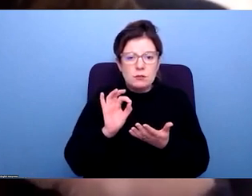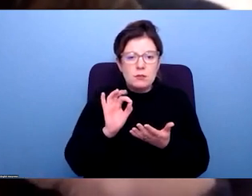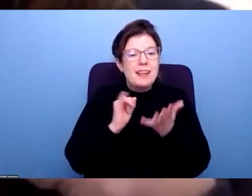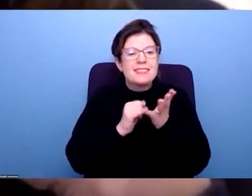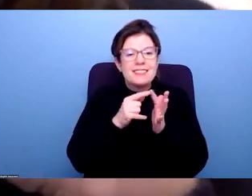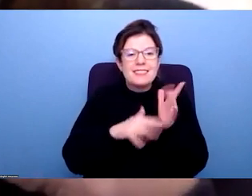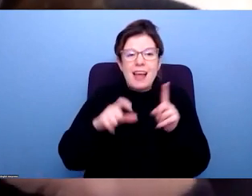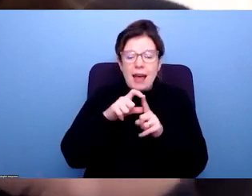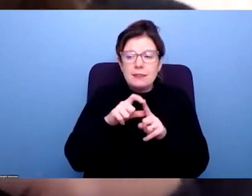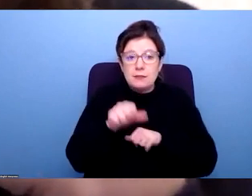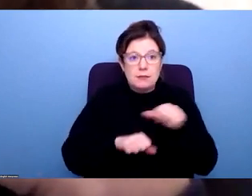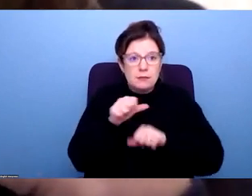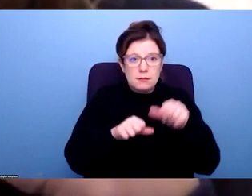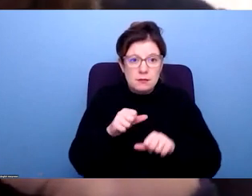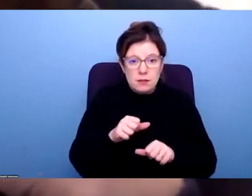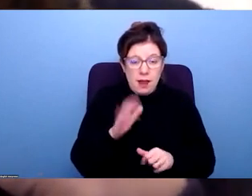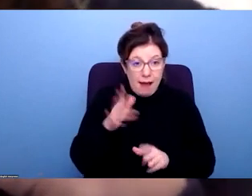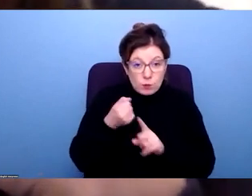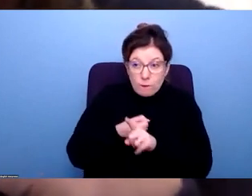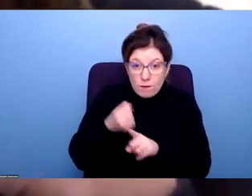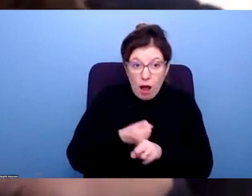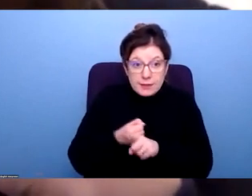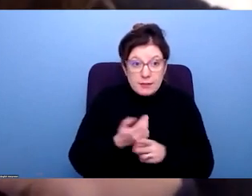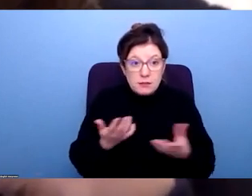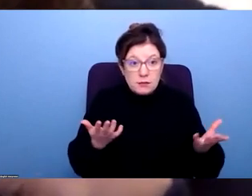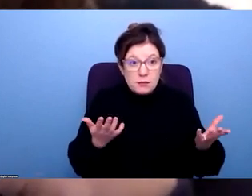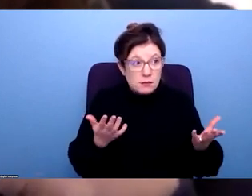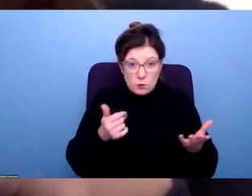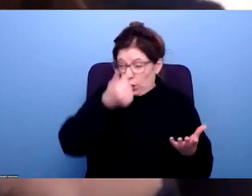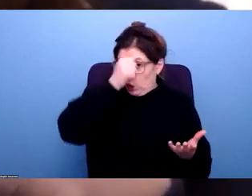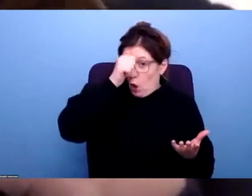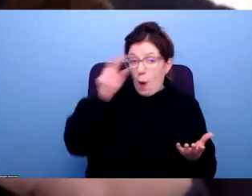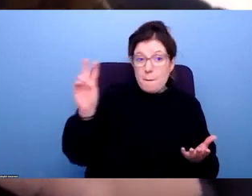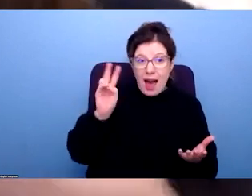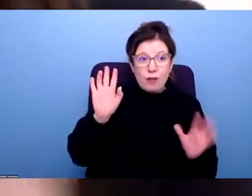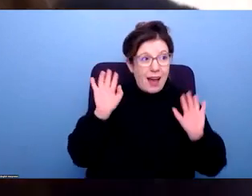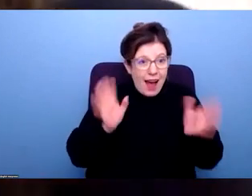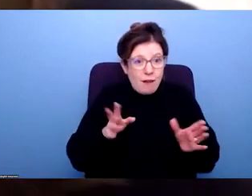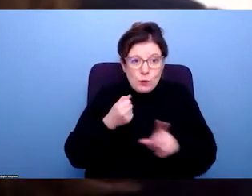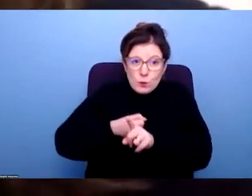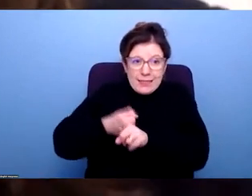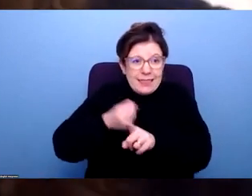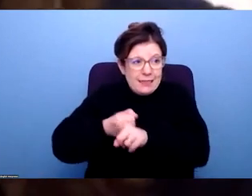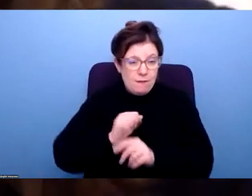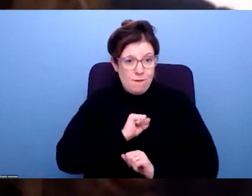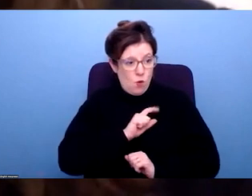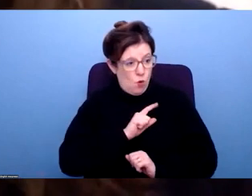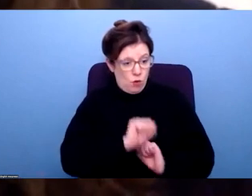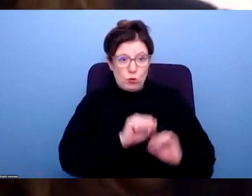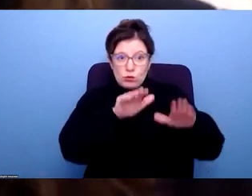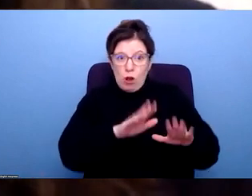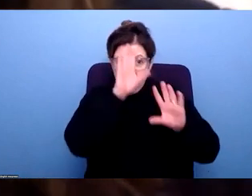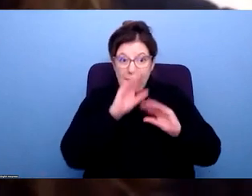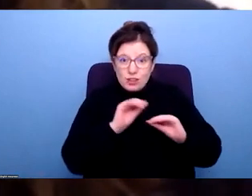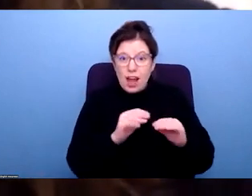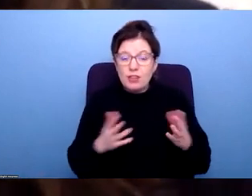know, just to get what they needed. And we all know that that's the case from, you know, anecdotally, that we know that that's what goes on. So I feel like, you know, the top